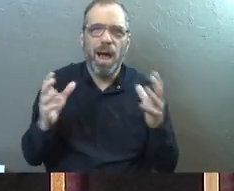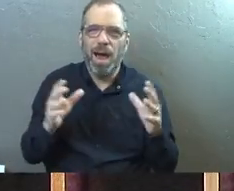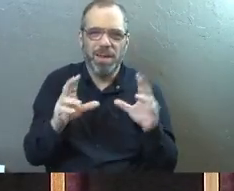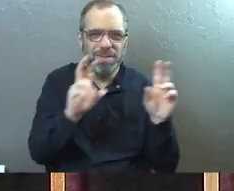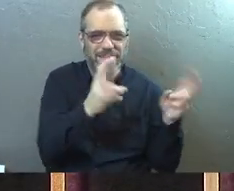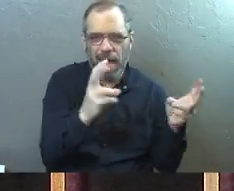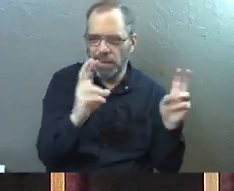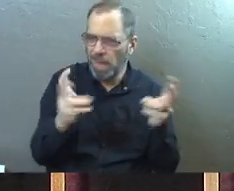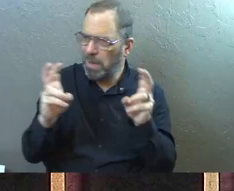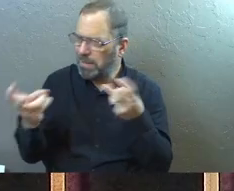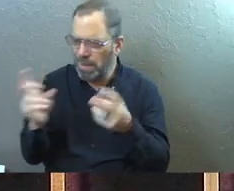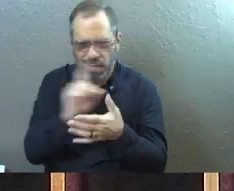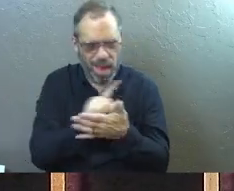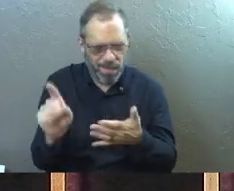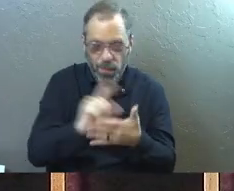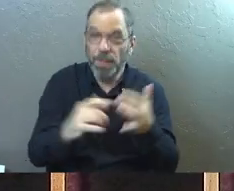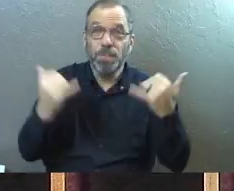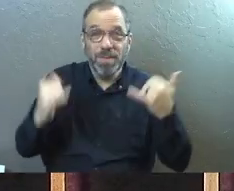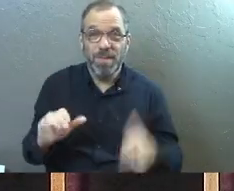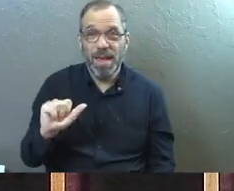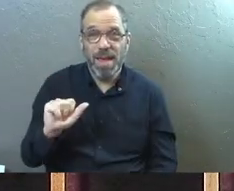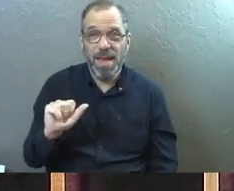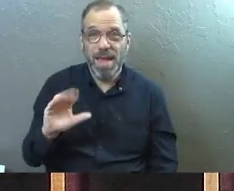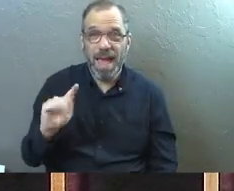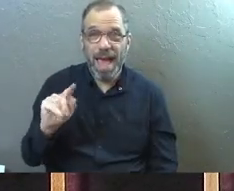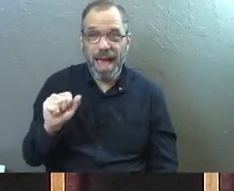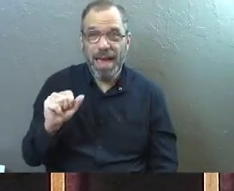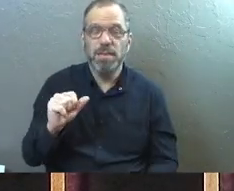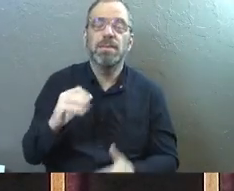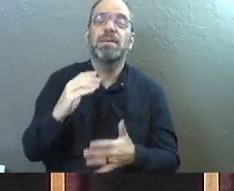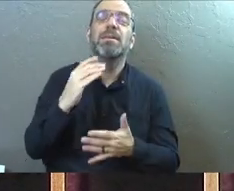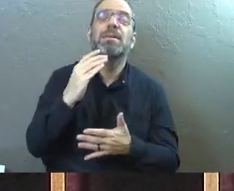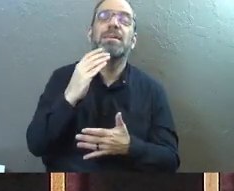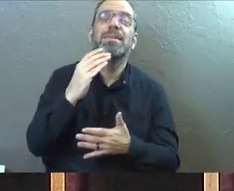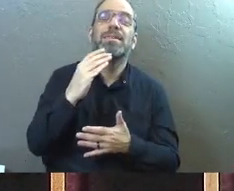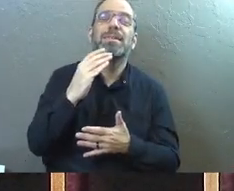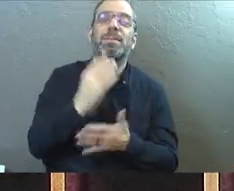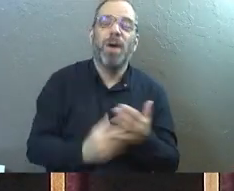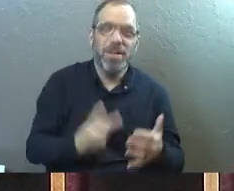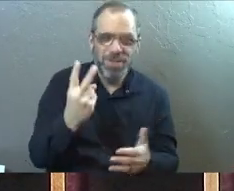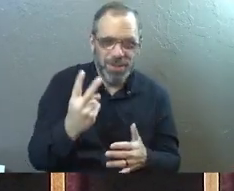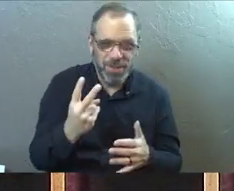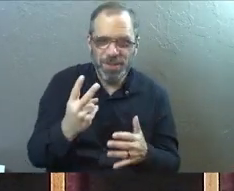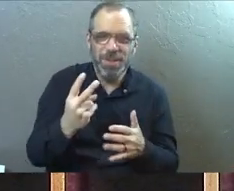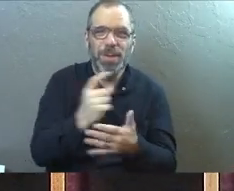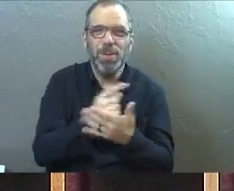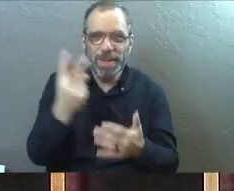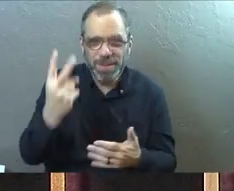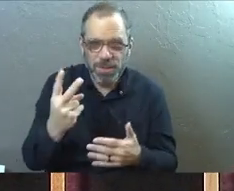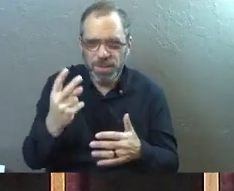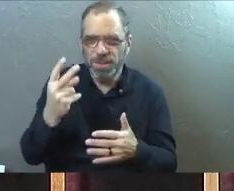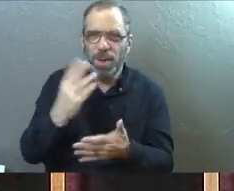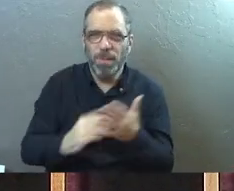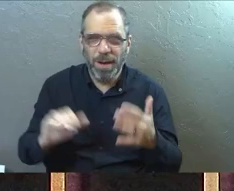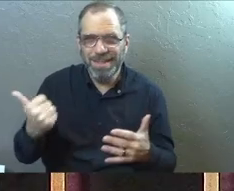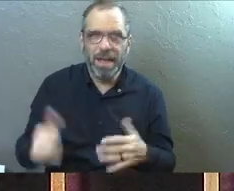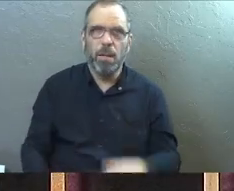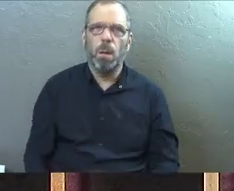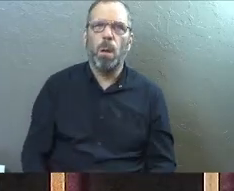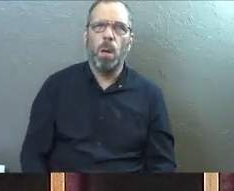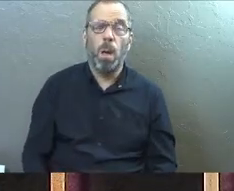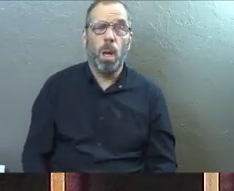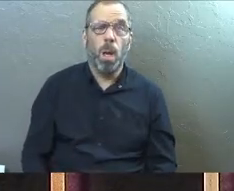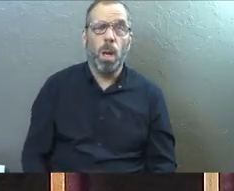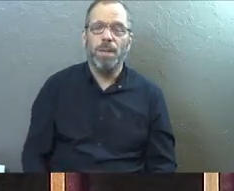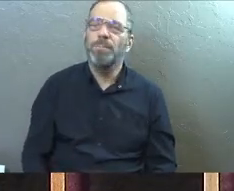different titles for each week. And so today is Acts part two, week two, chapter 10. Okay, for those of you who are wondering where we're at exactly,